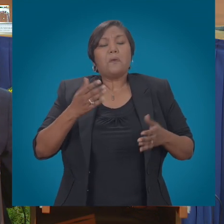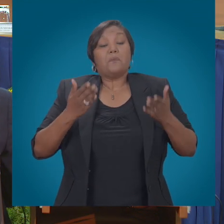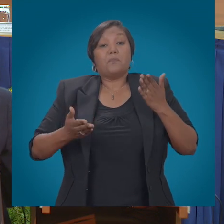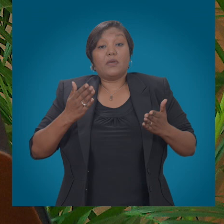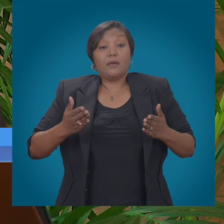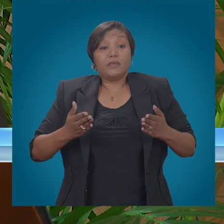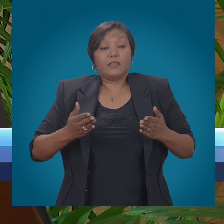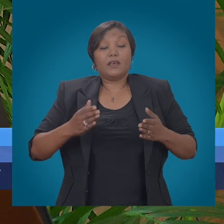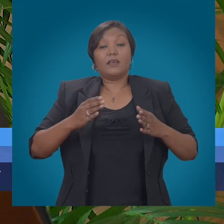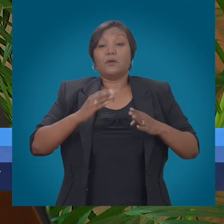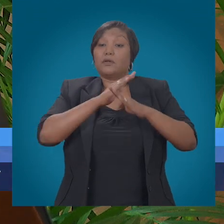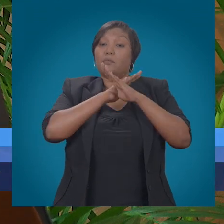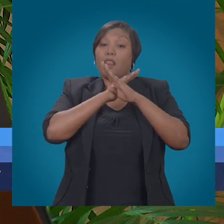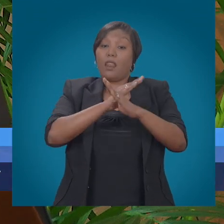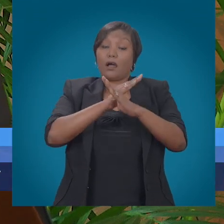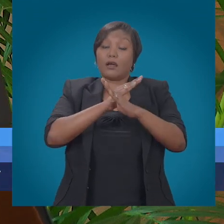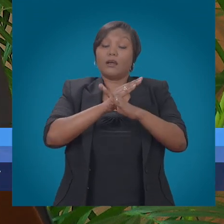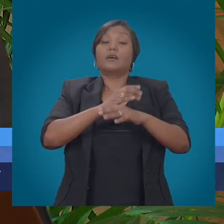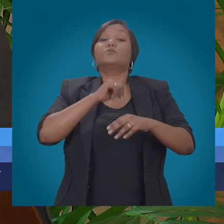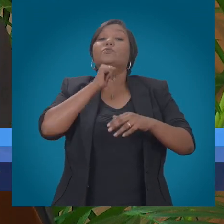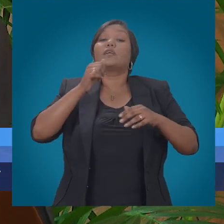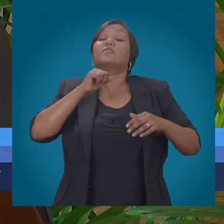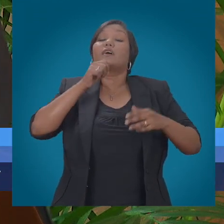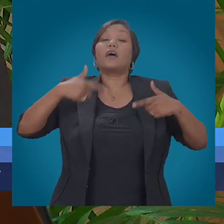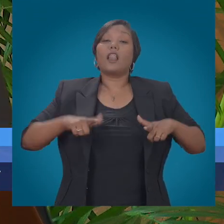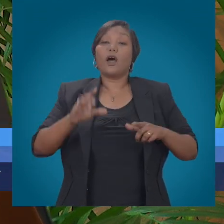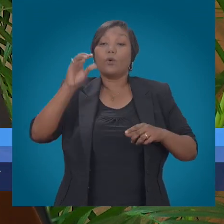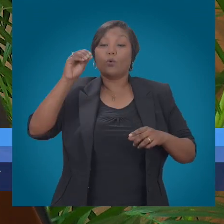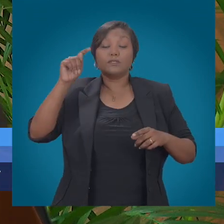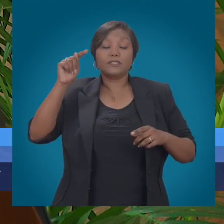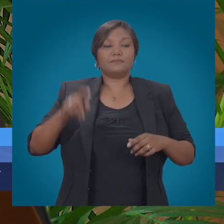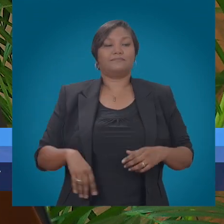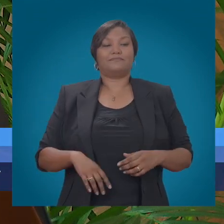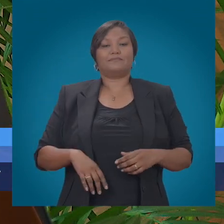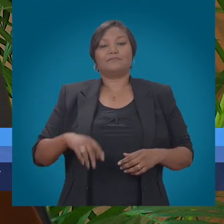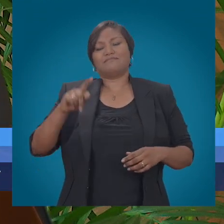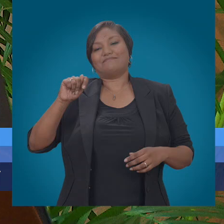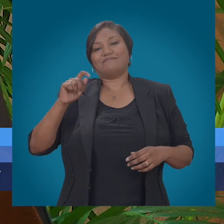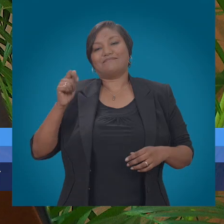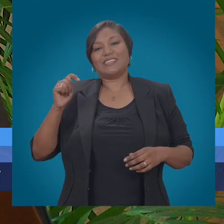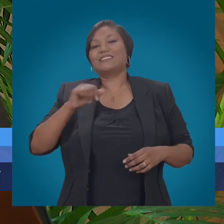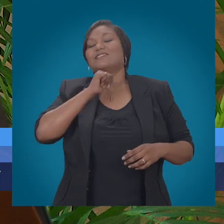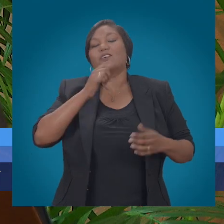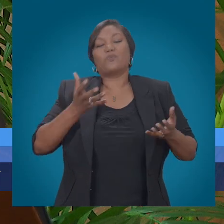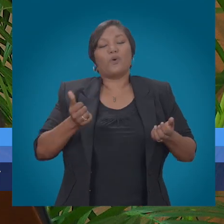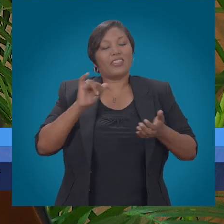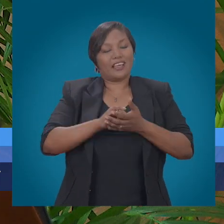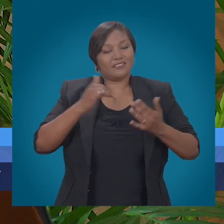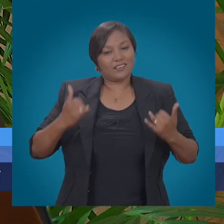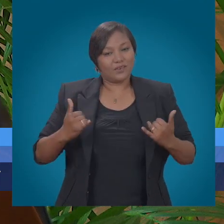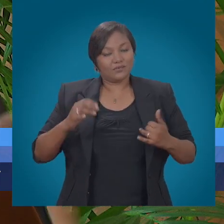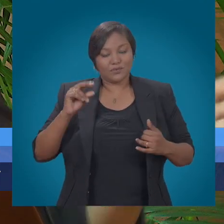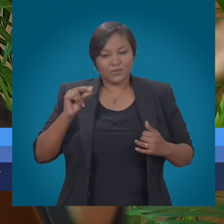this involves is the blocking of content of the OTT players. And this is not something the authority is in favour of doing at this